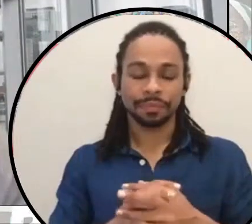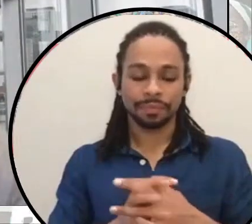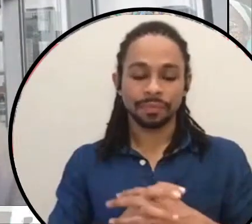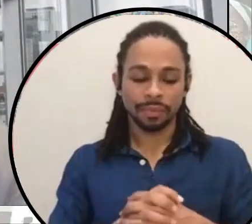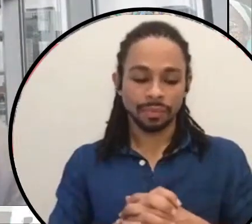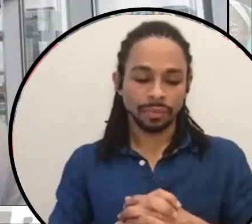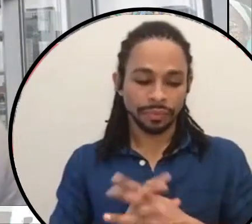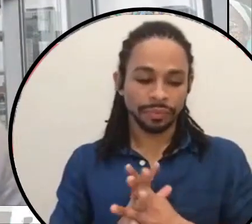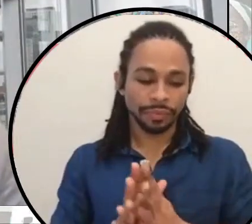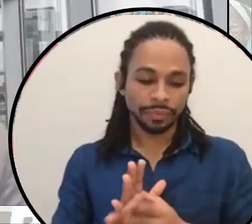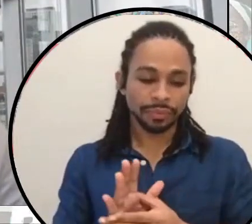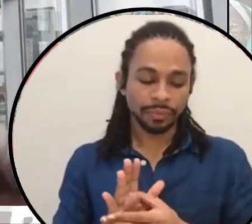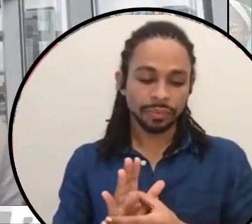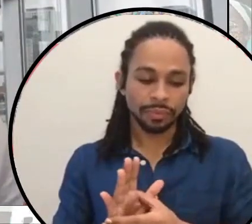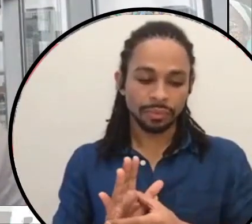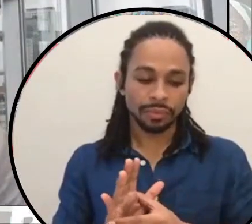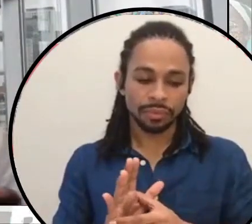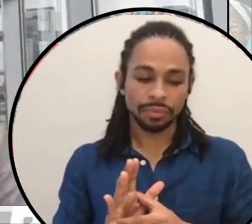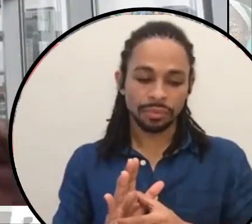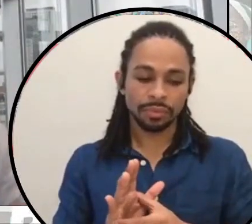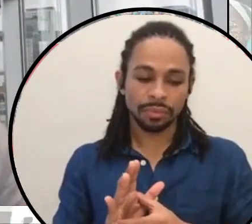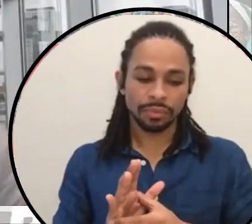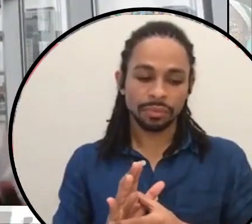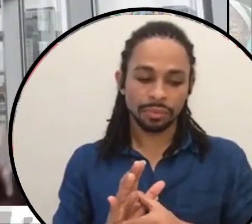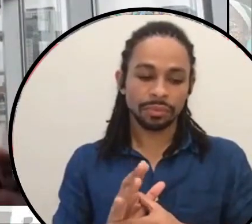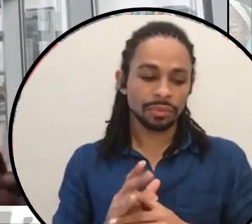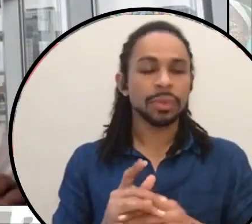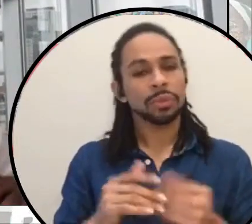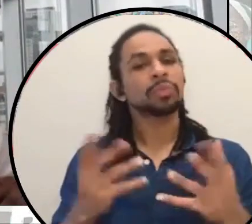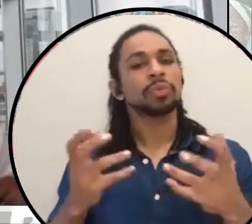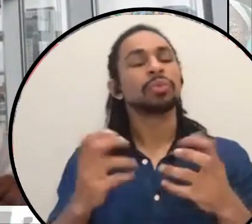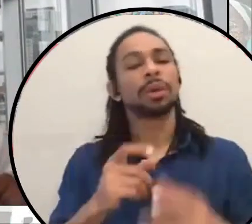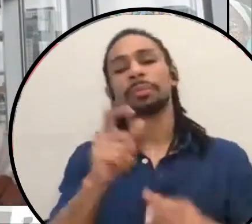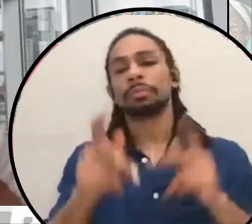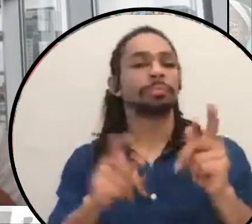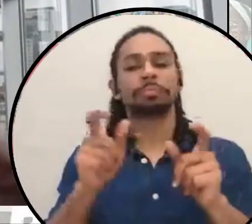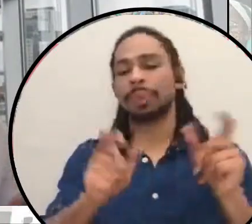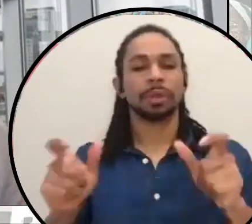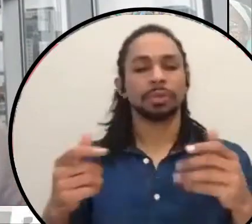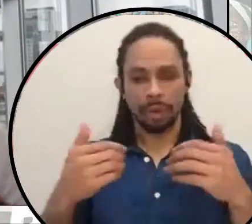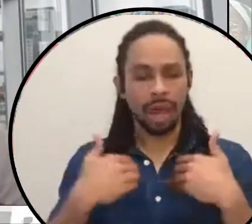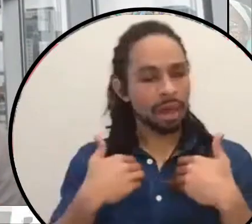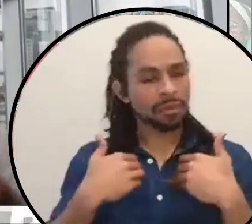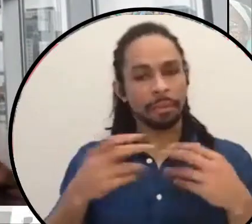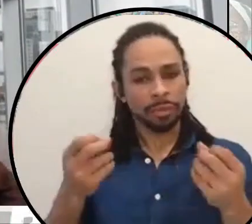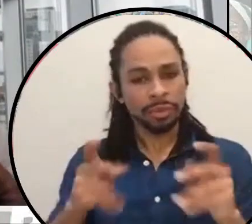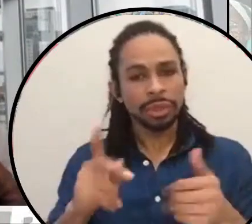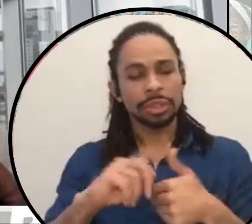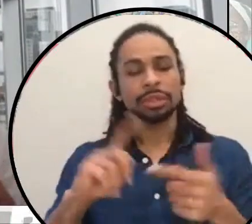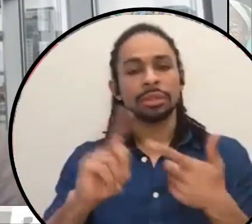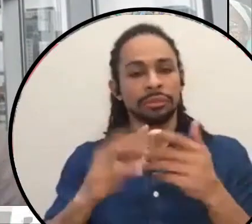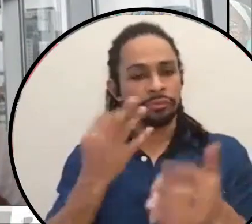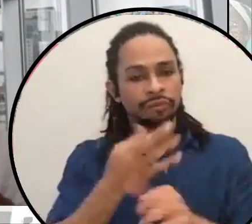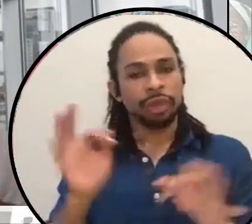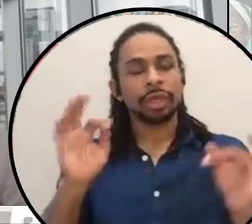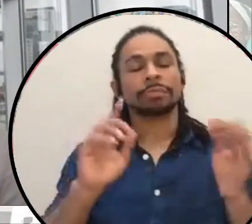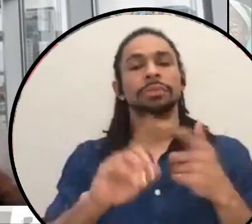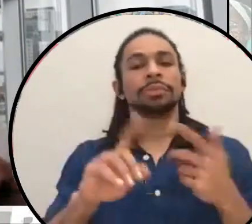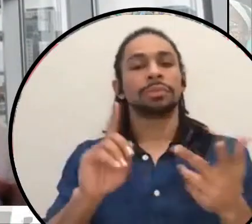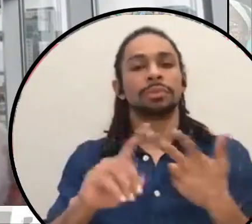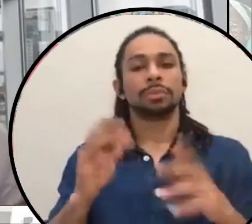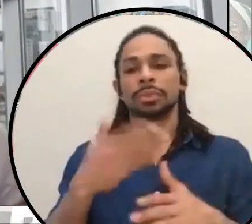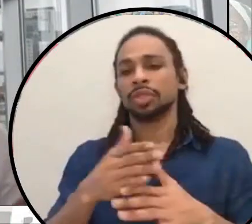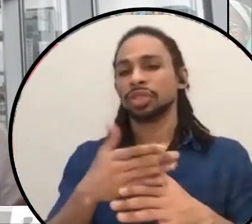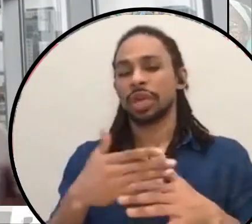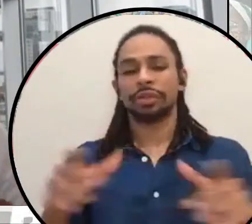you know, uh, folks to be, you know, to folks to have opportunities and folks to have, uh, the freedoms and share the same, uh,